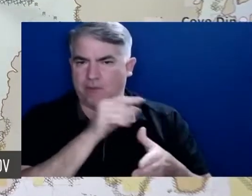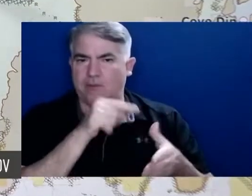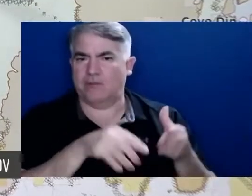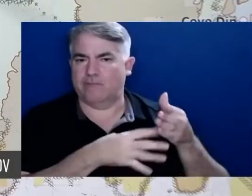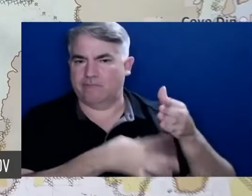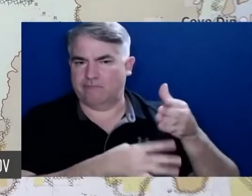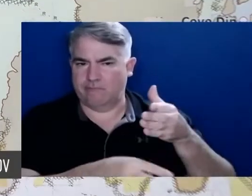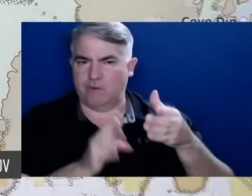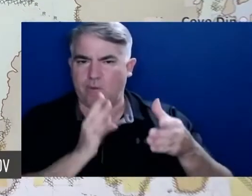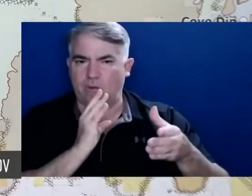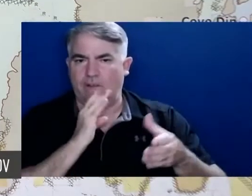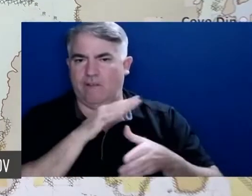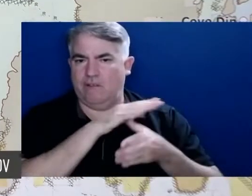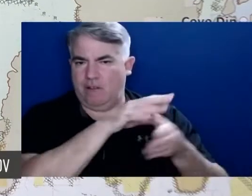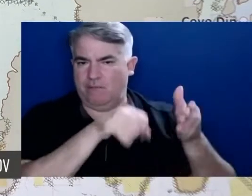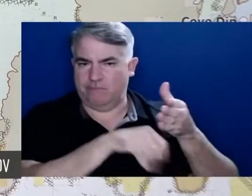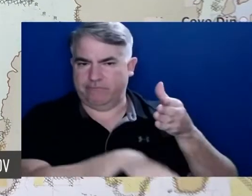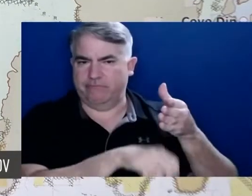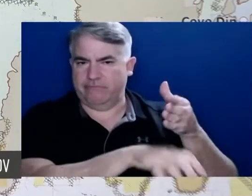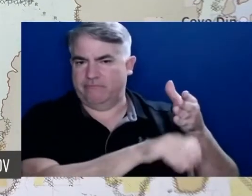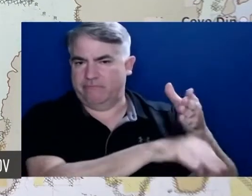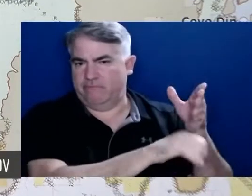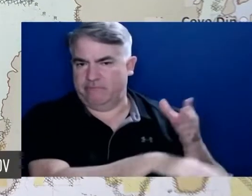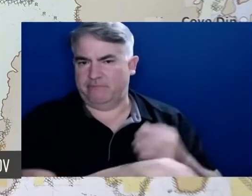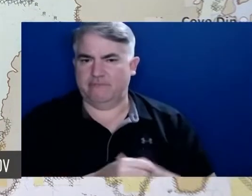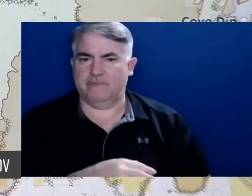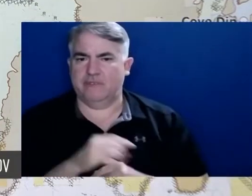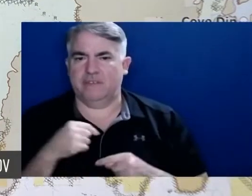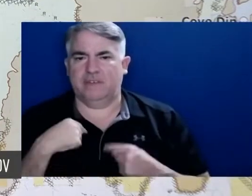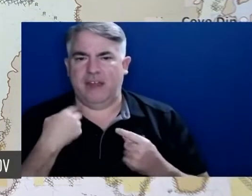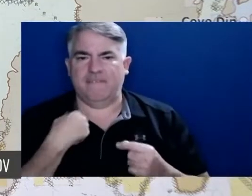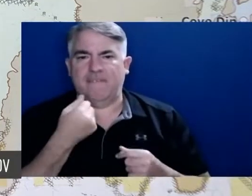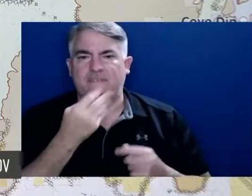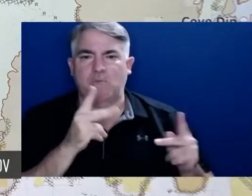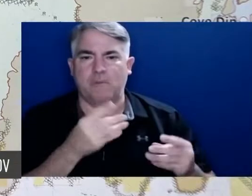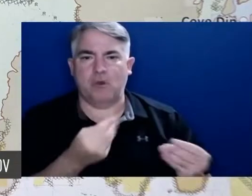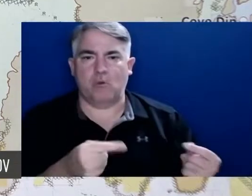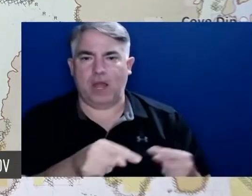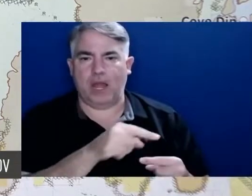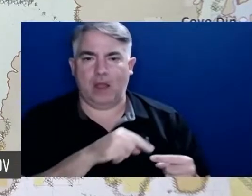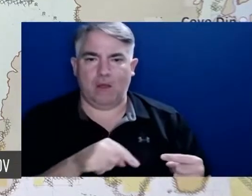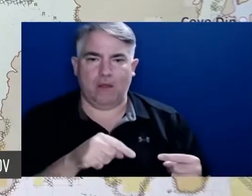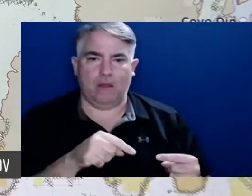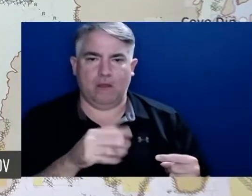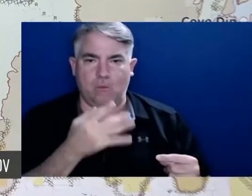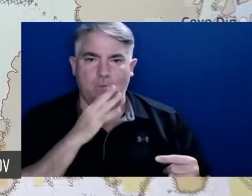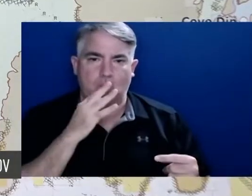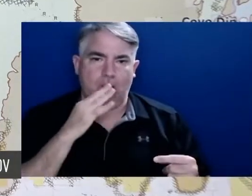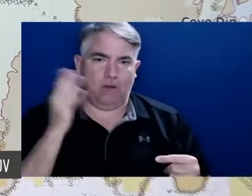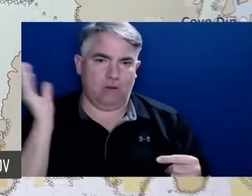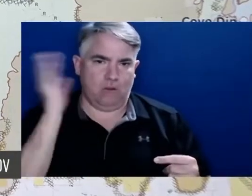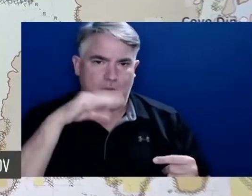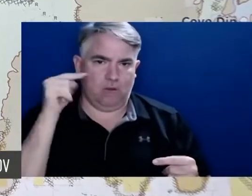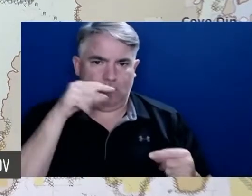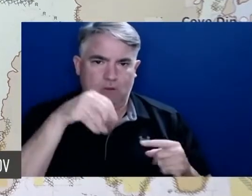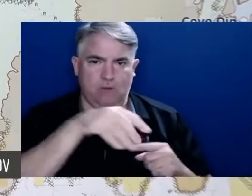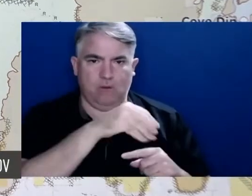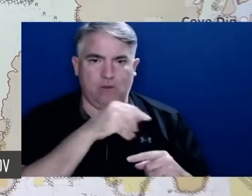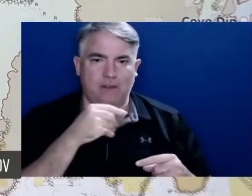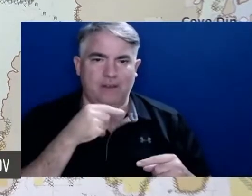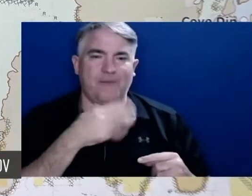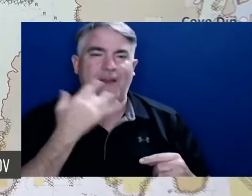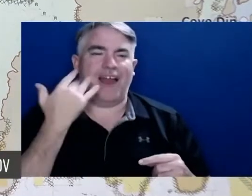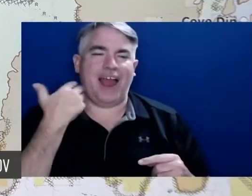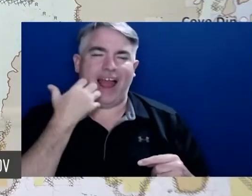wanted to wrap something up right there that they thought was worthy of getting water on it and cool it off. That was all the aircraft used today